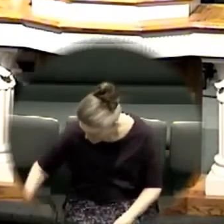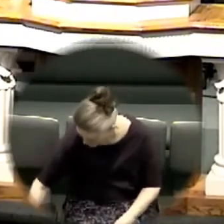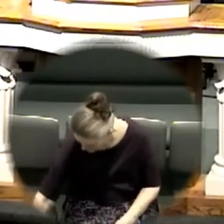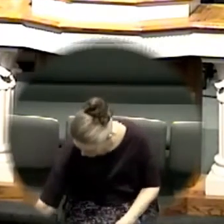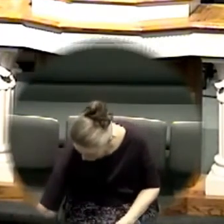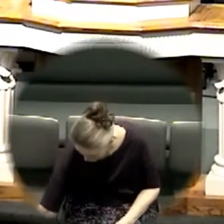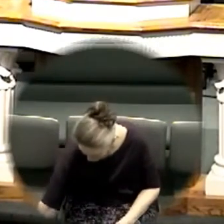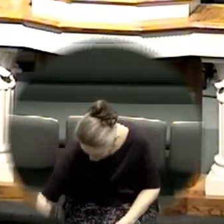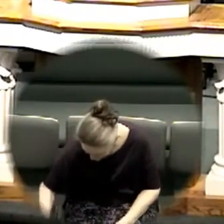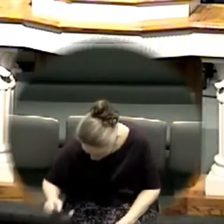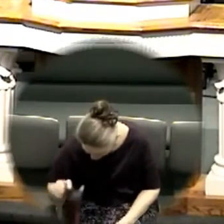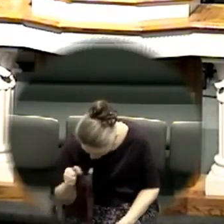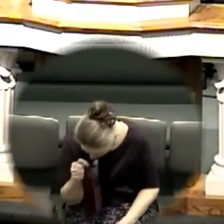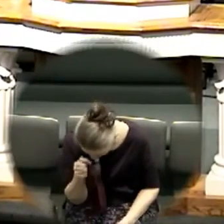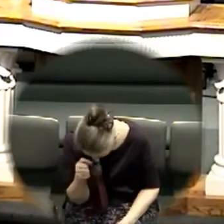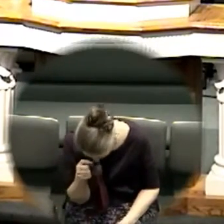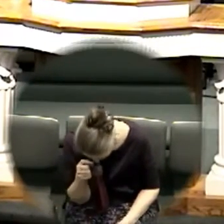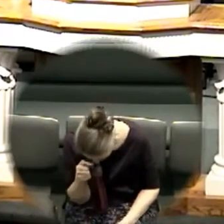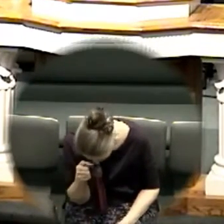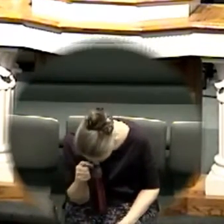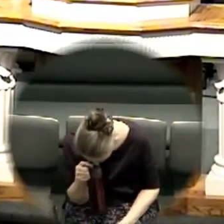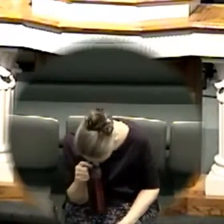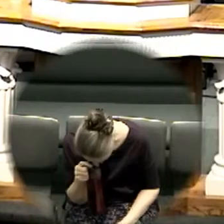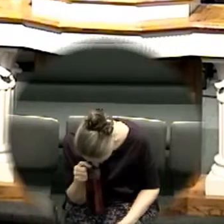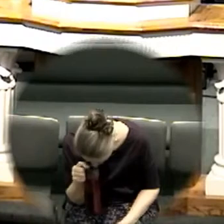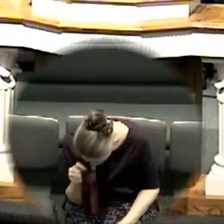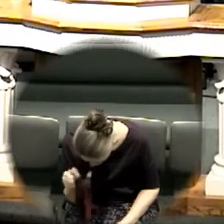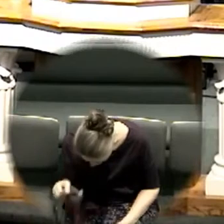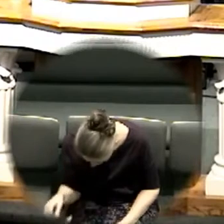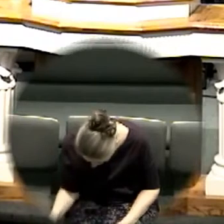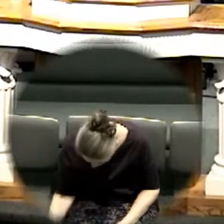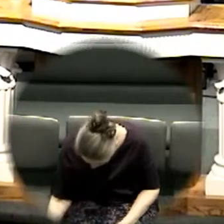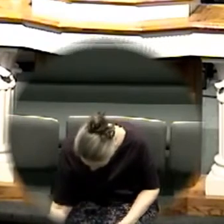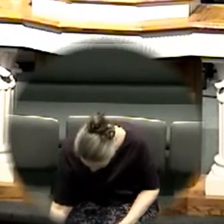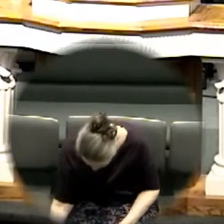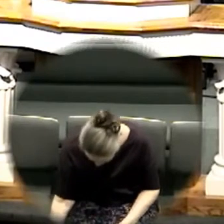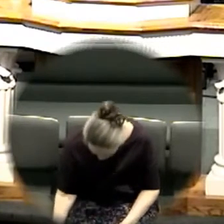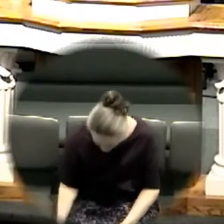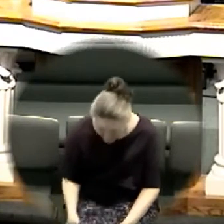yes yes yes